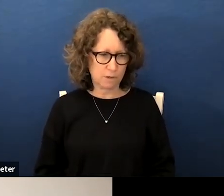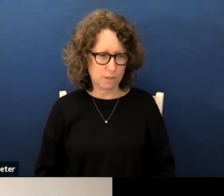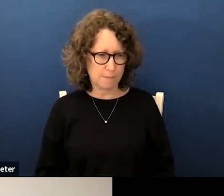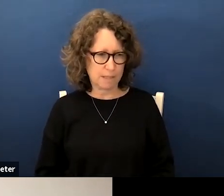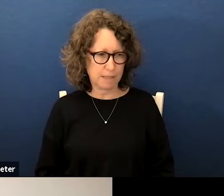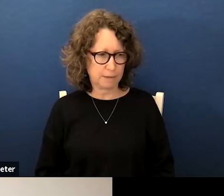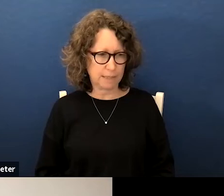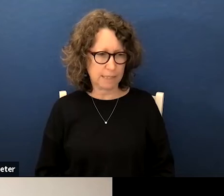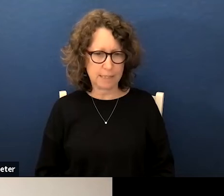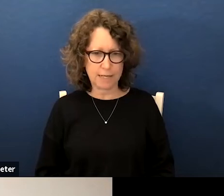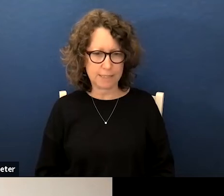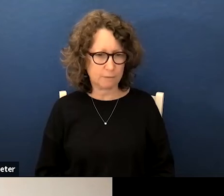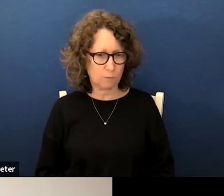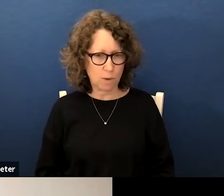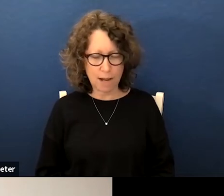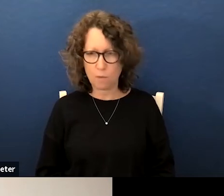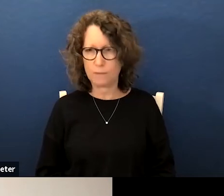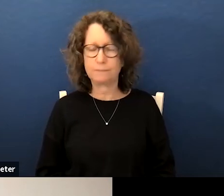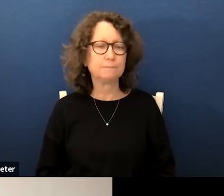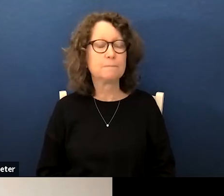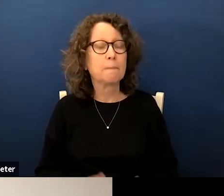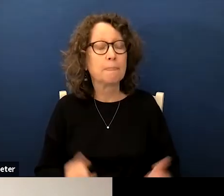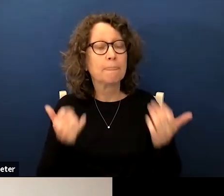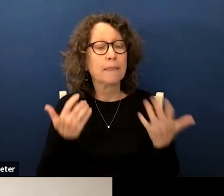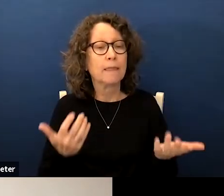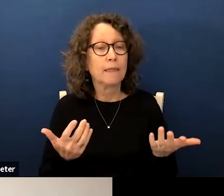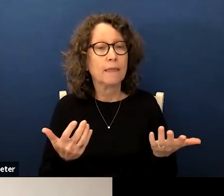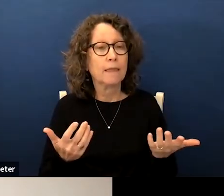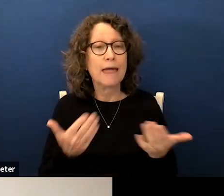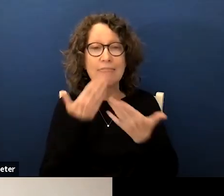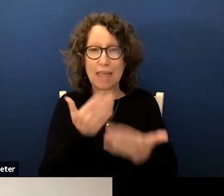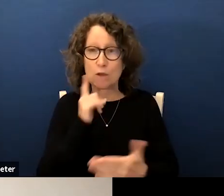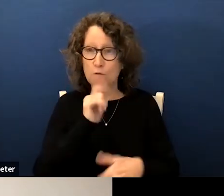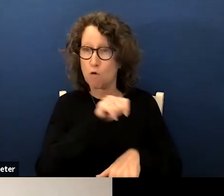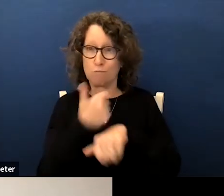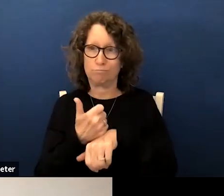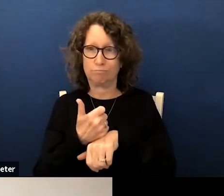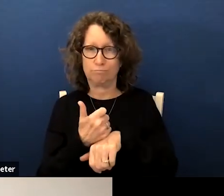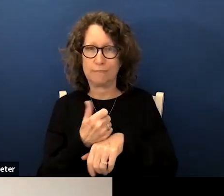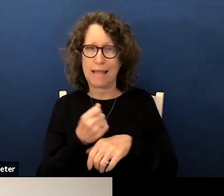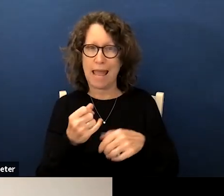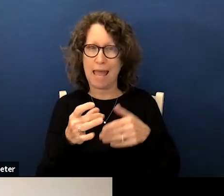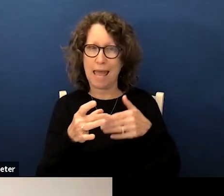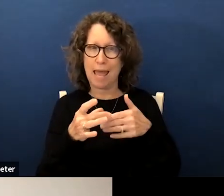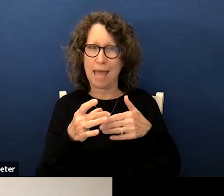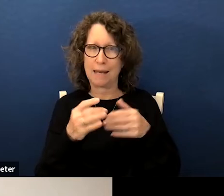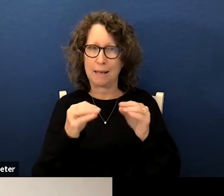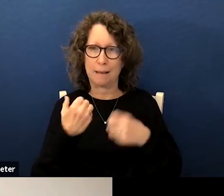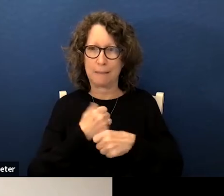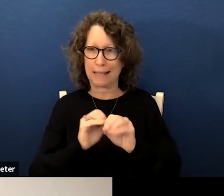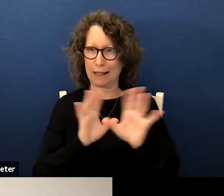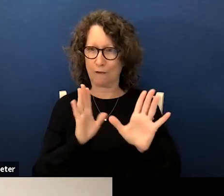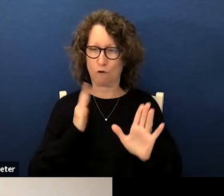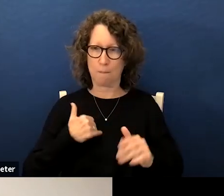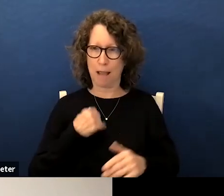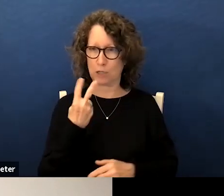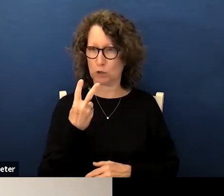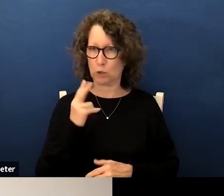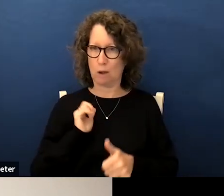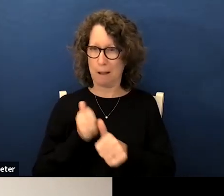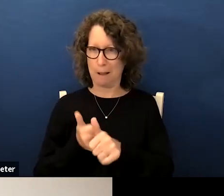good evening board members thank you ms escobello for framing that and paving the way for for my two updates